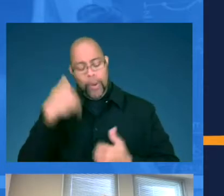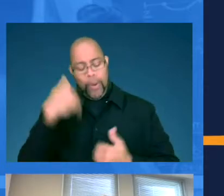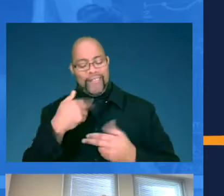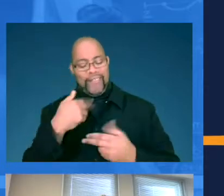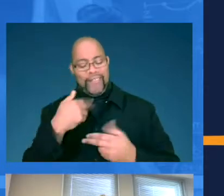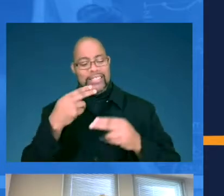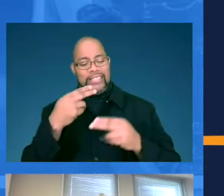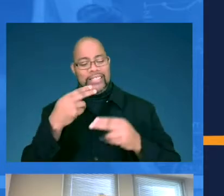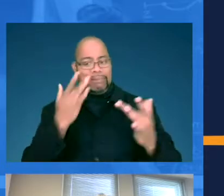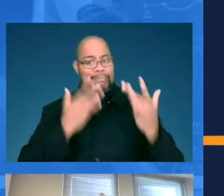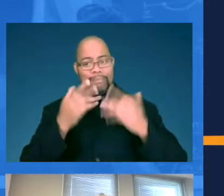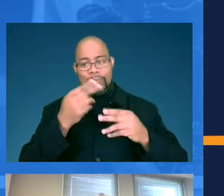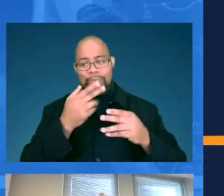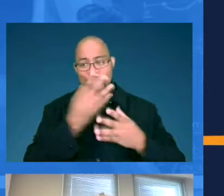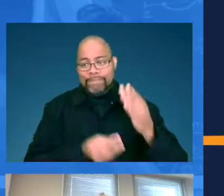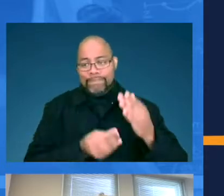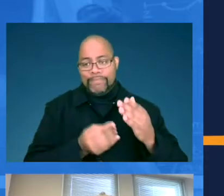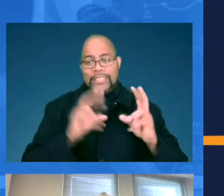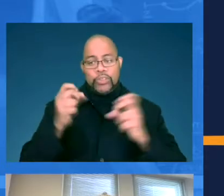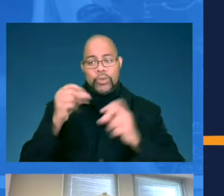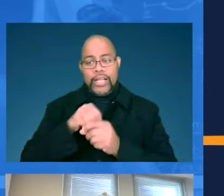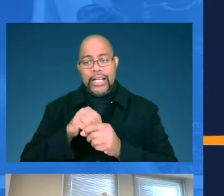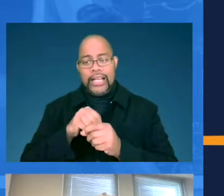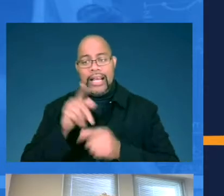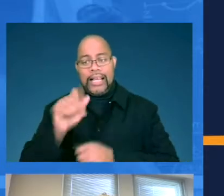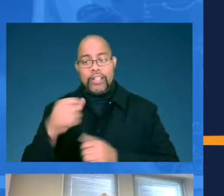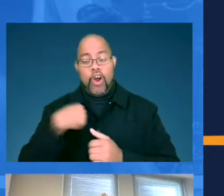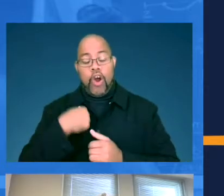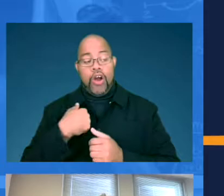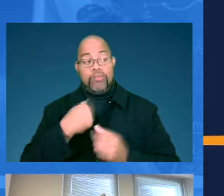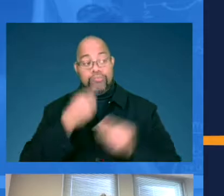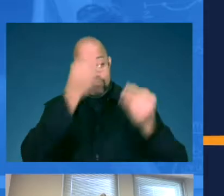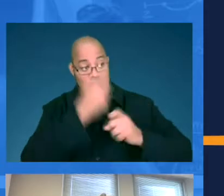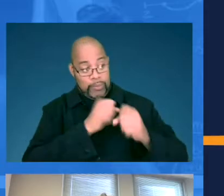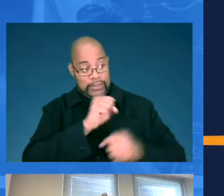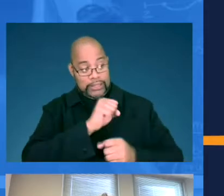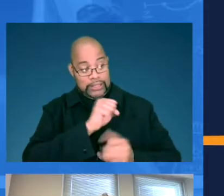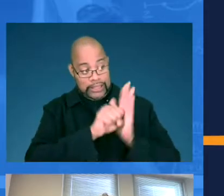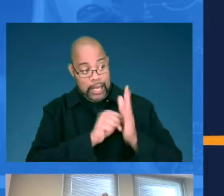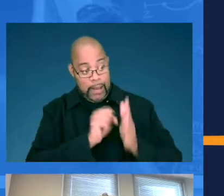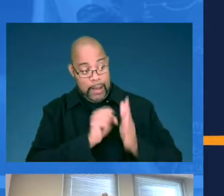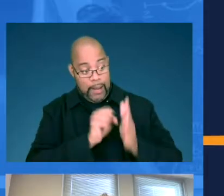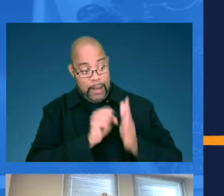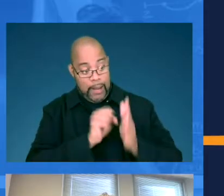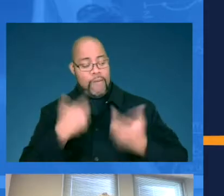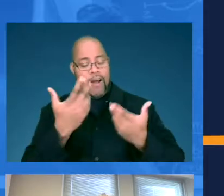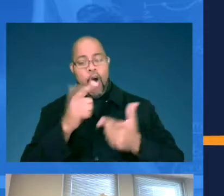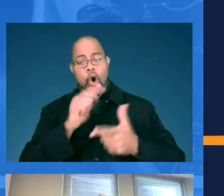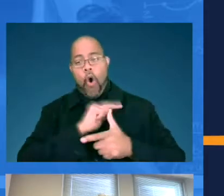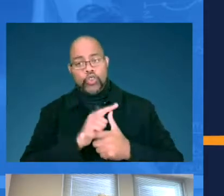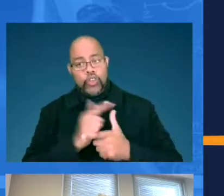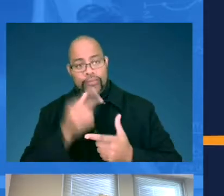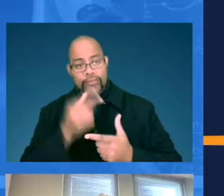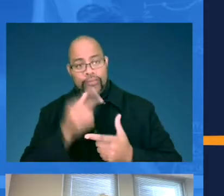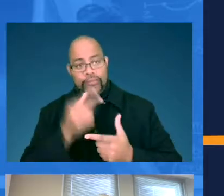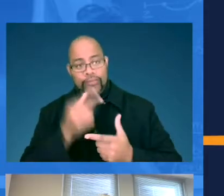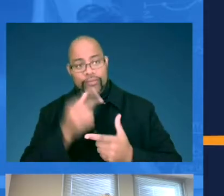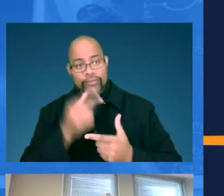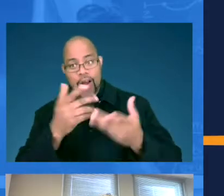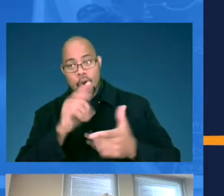known we've had a teacher shortage issue in Kansas, and our direction from the state board is to continue to provide alternatives,